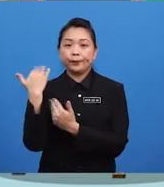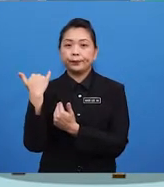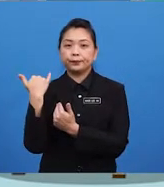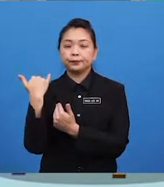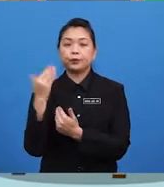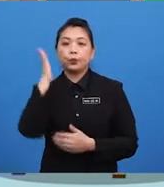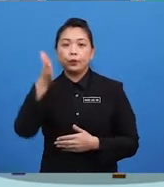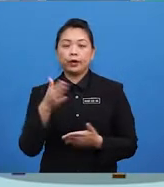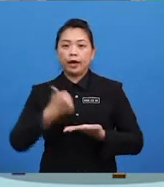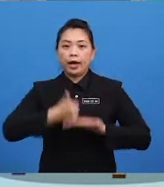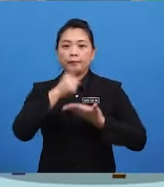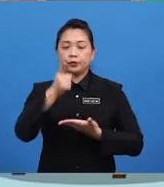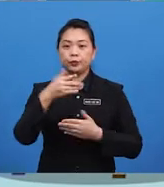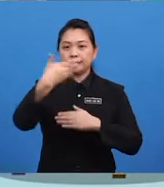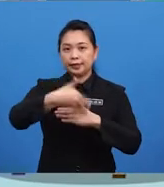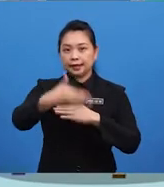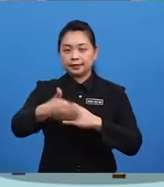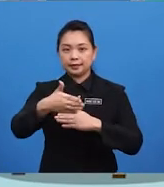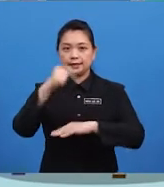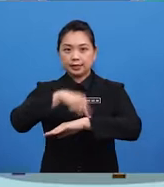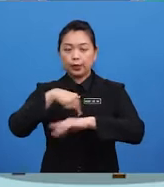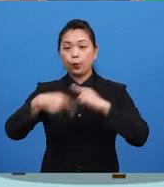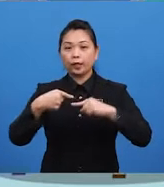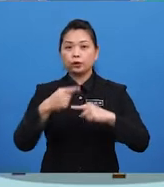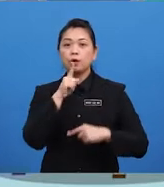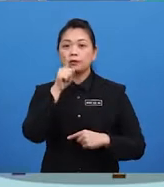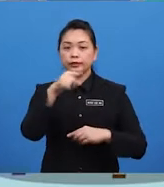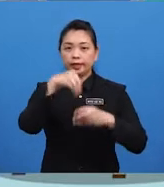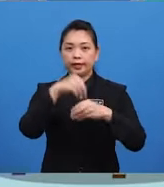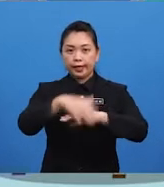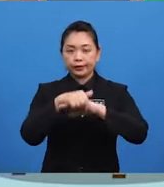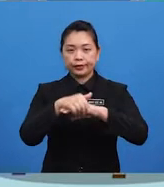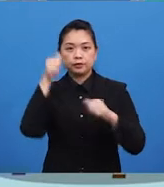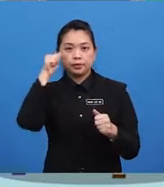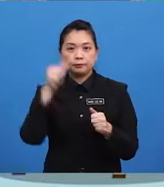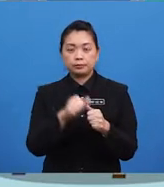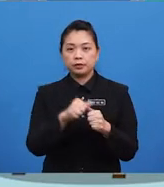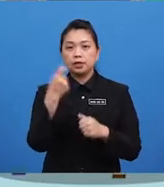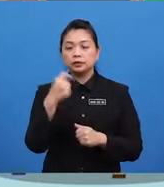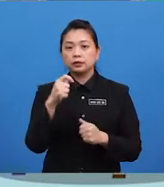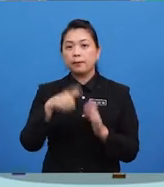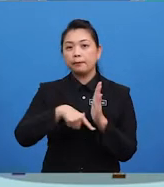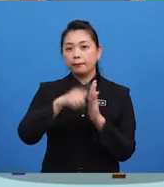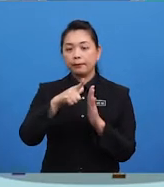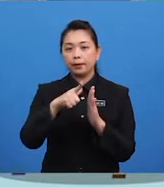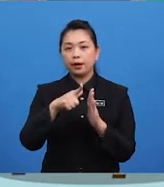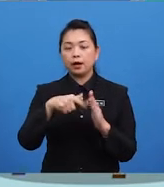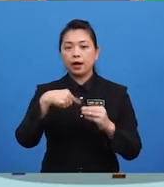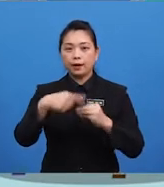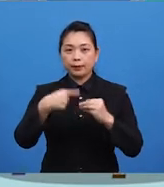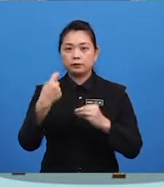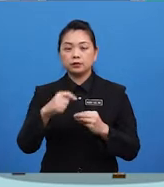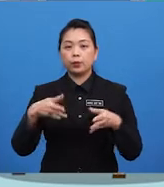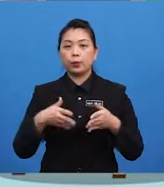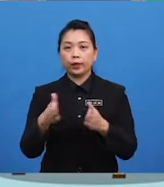this tip will help you next time when you're ordering in English. Remember, the more about the way